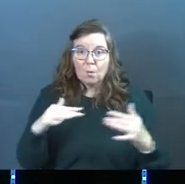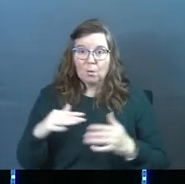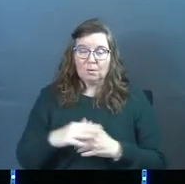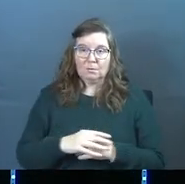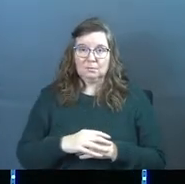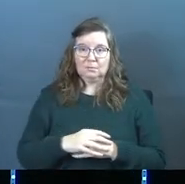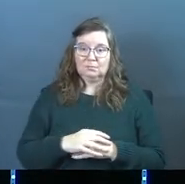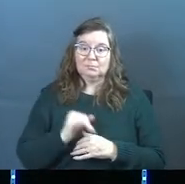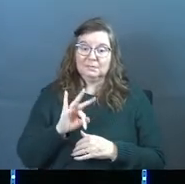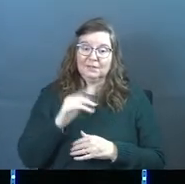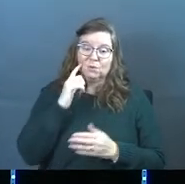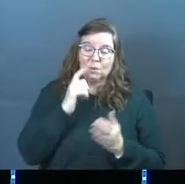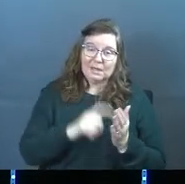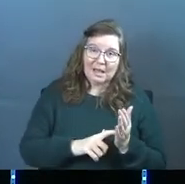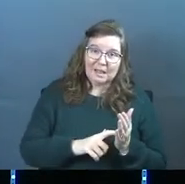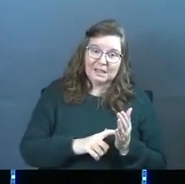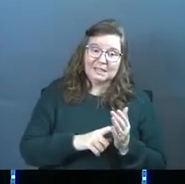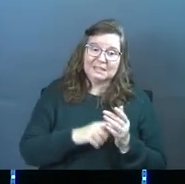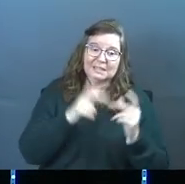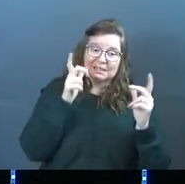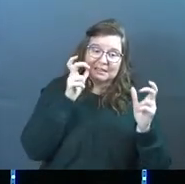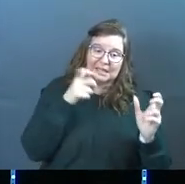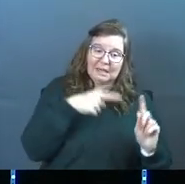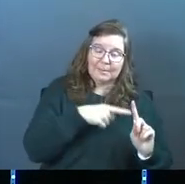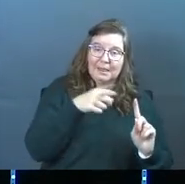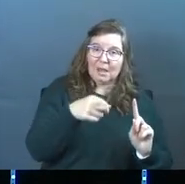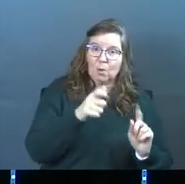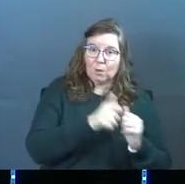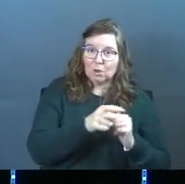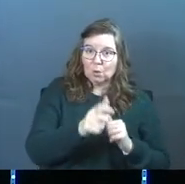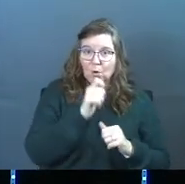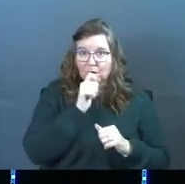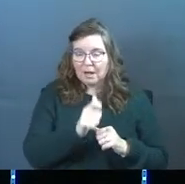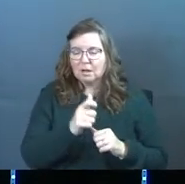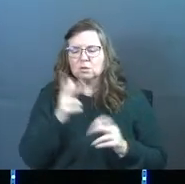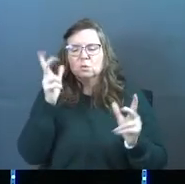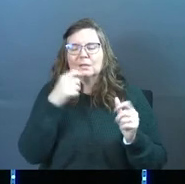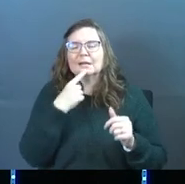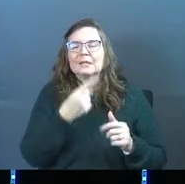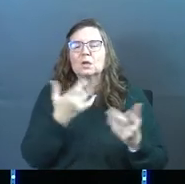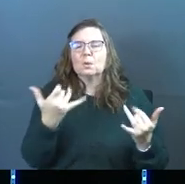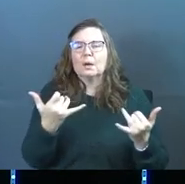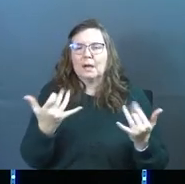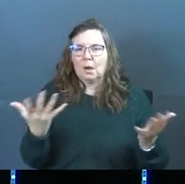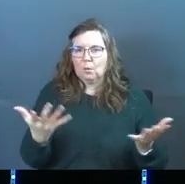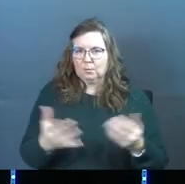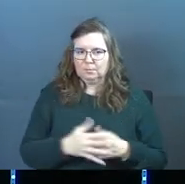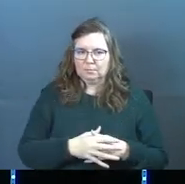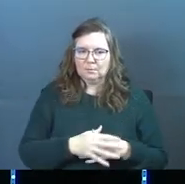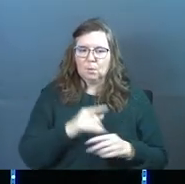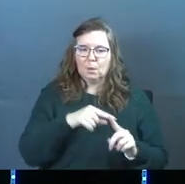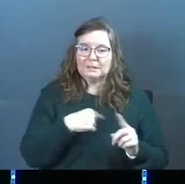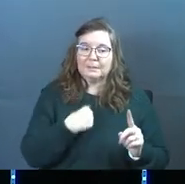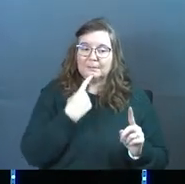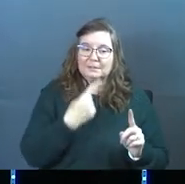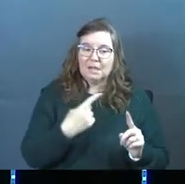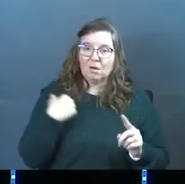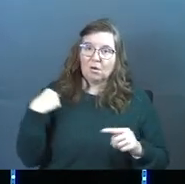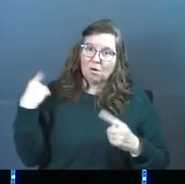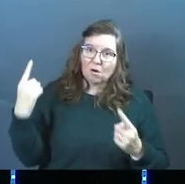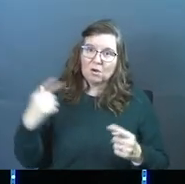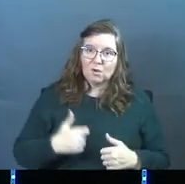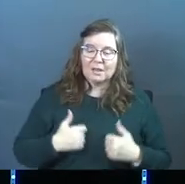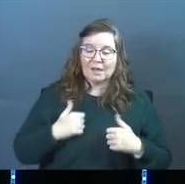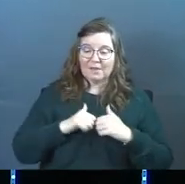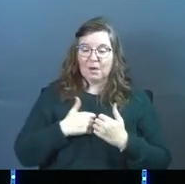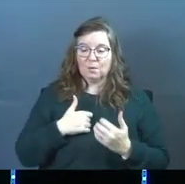whether you acknowledge Satan being there with you or not. So what's Satan telling you right now? What's he been telling you all your